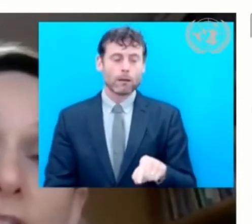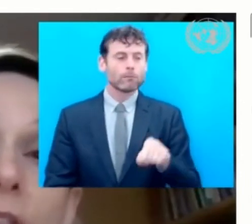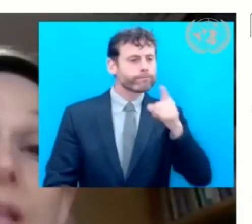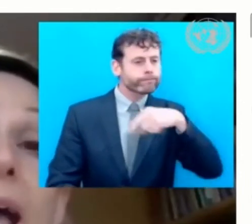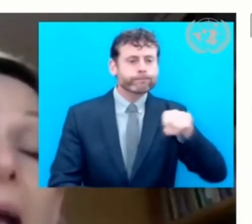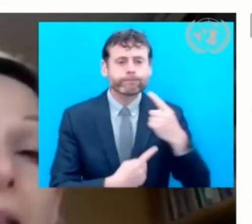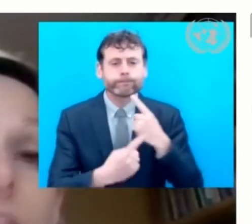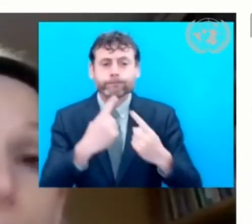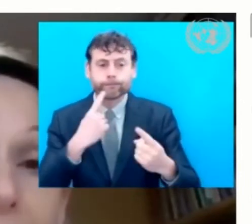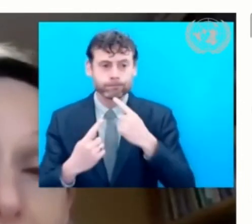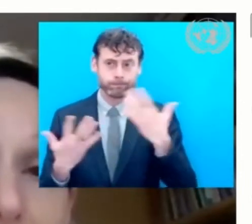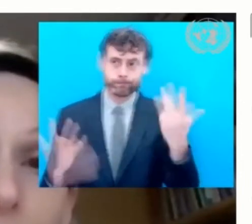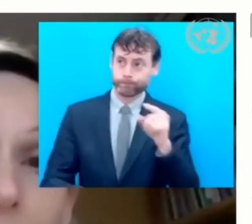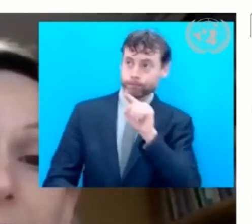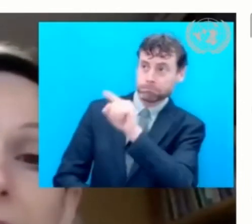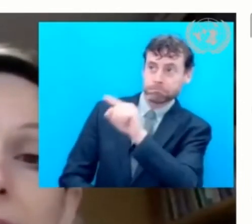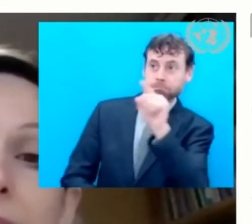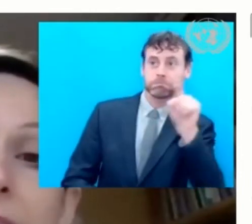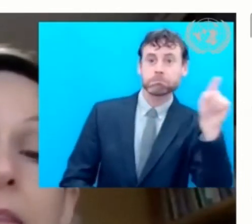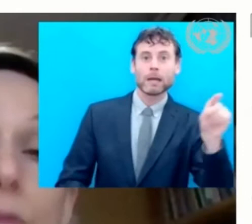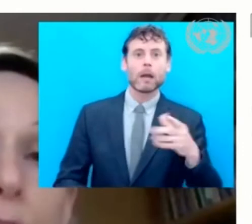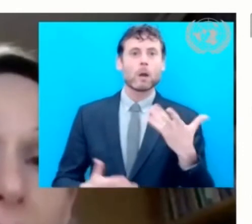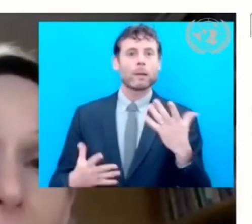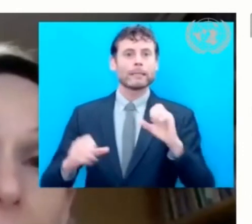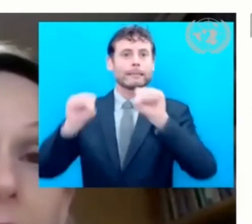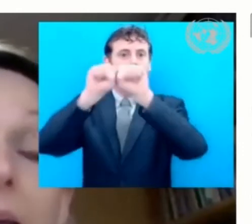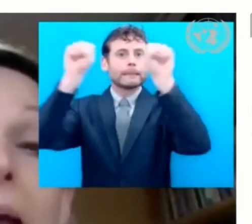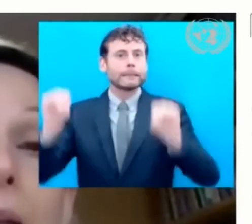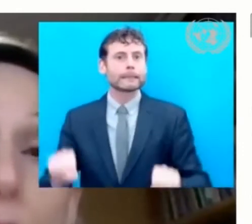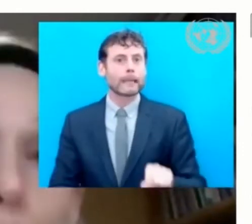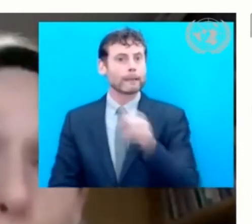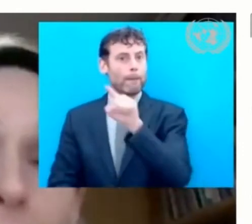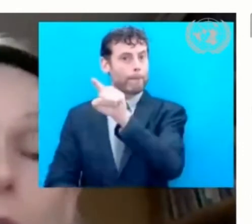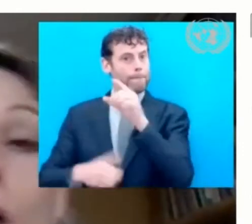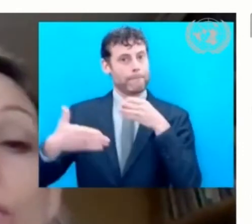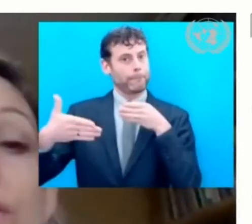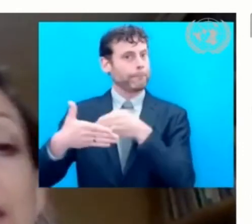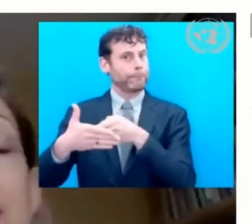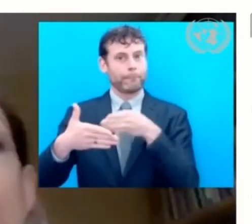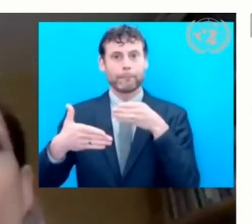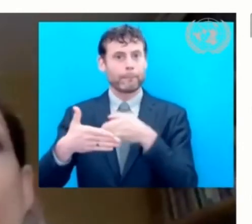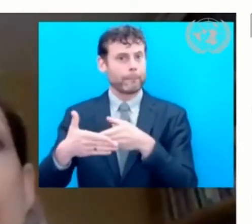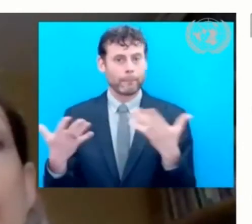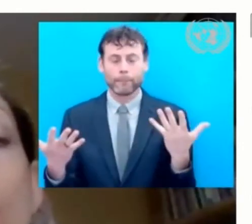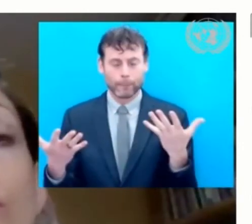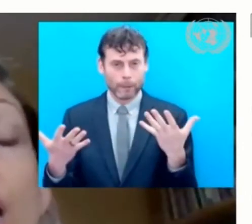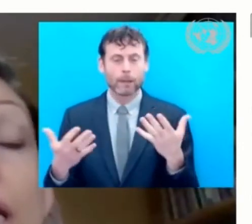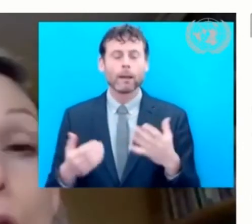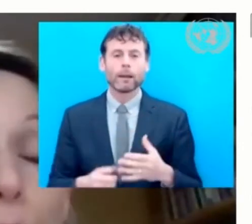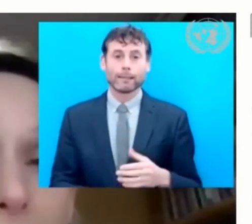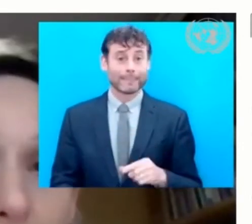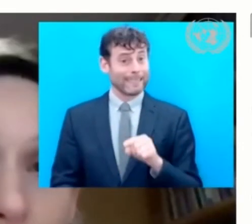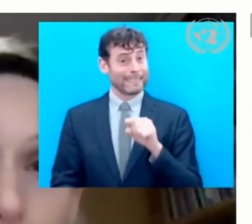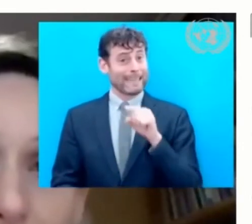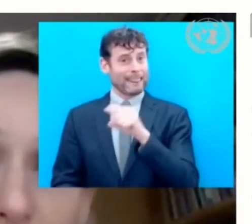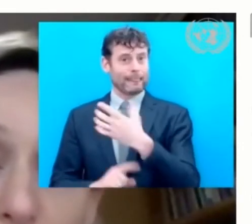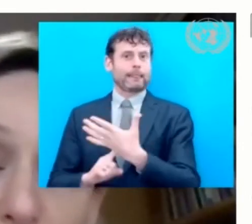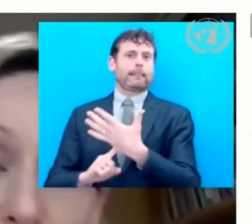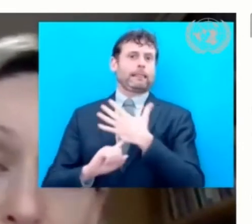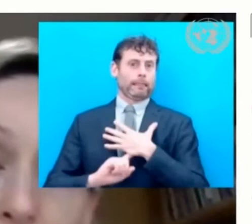organizations as being simultaneously the result and one of the leading causes of ongoing